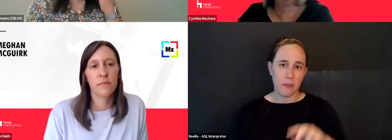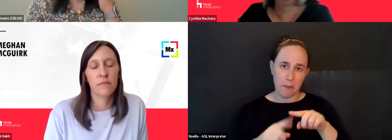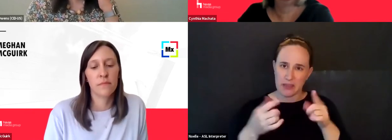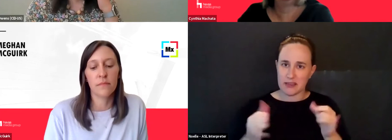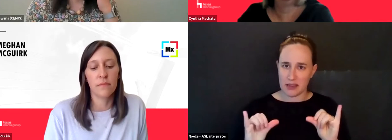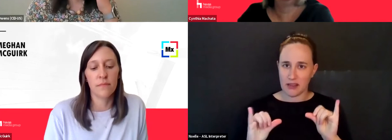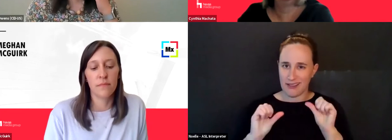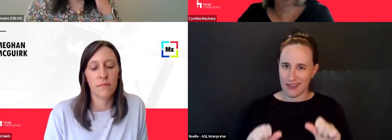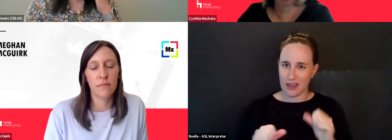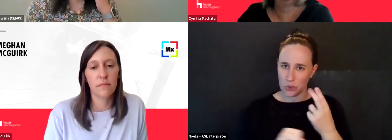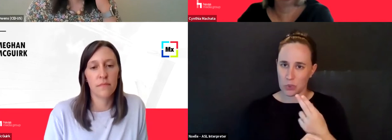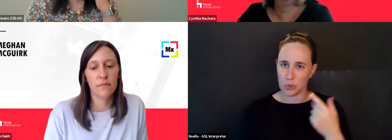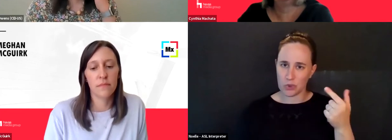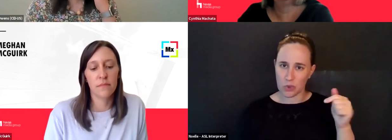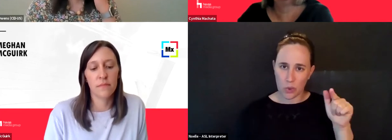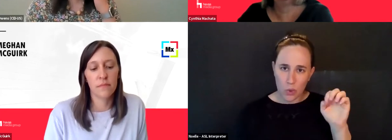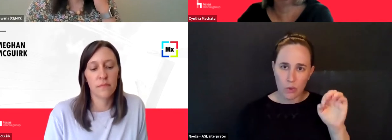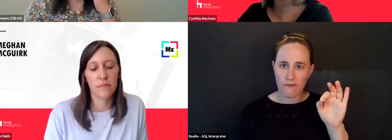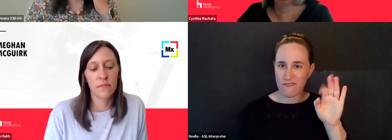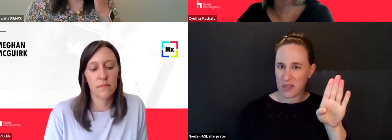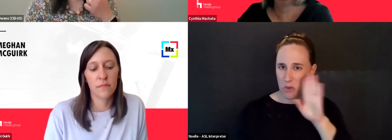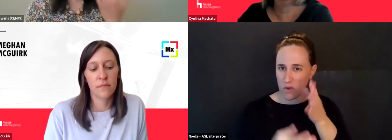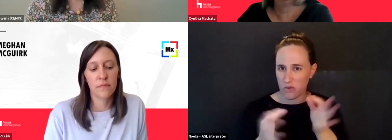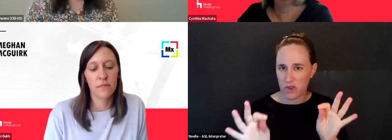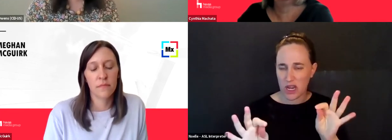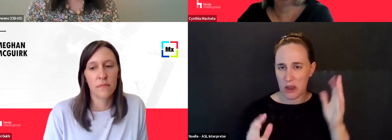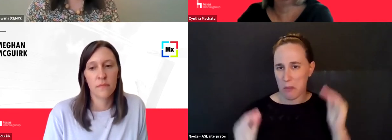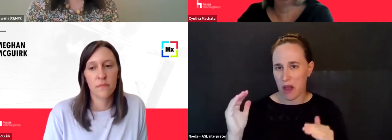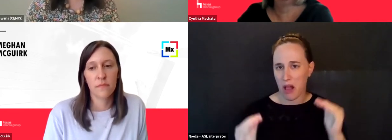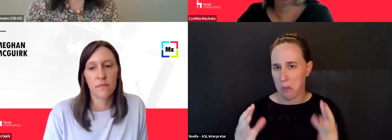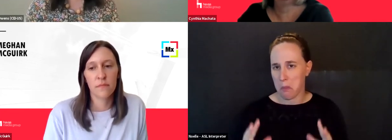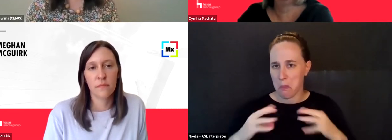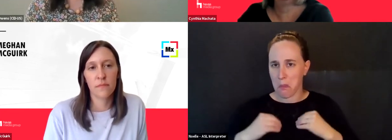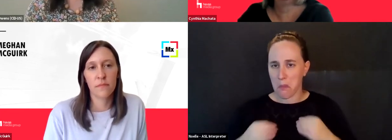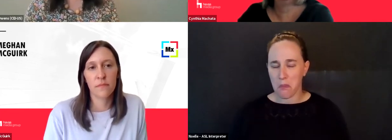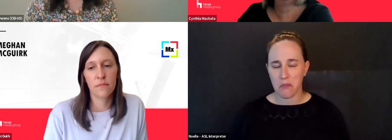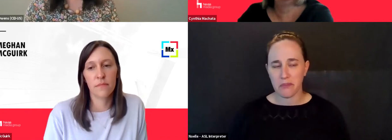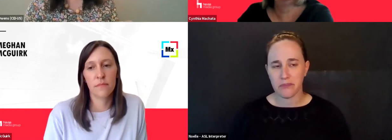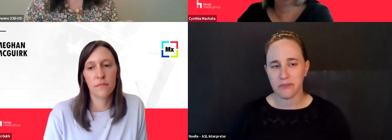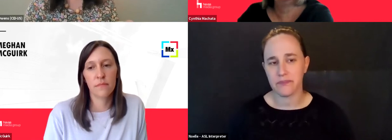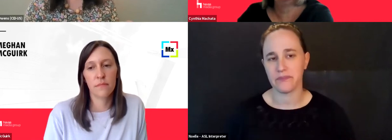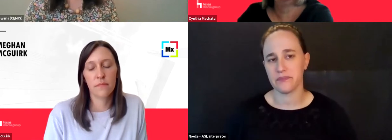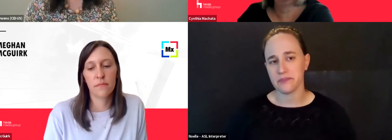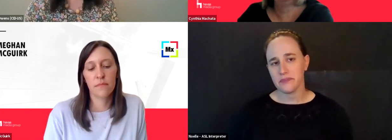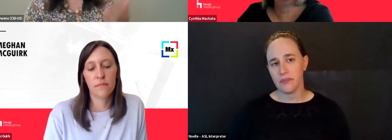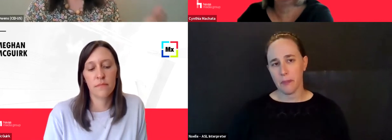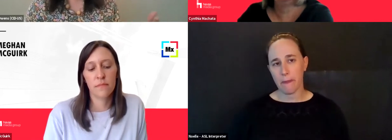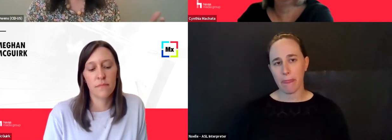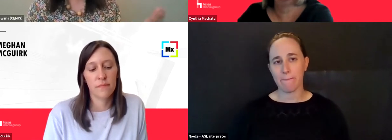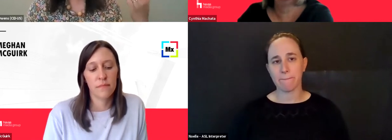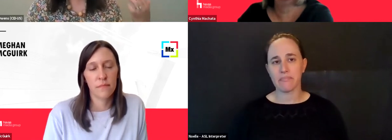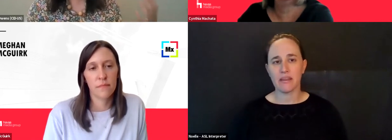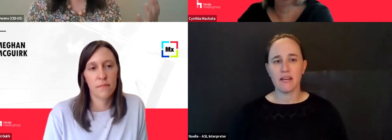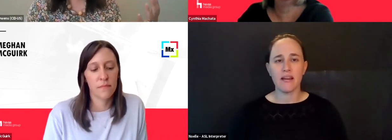you know, what, what are your thoughts about this idea that, uh, and I remember